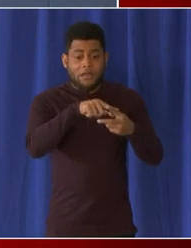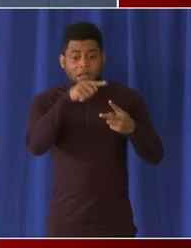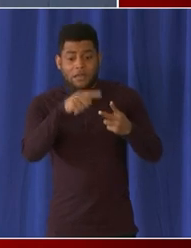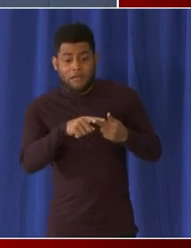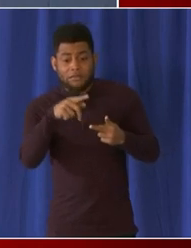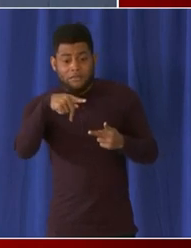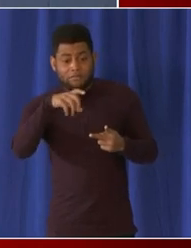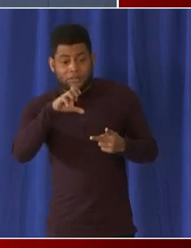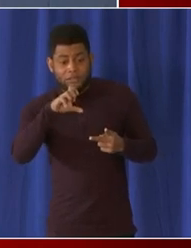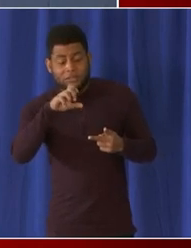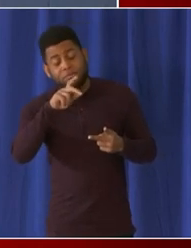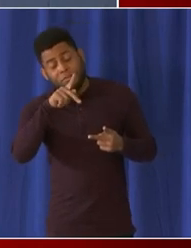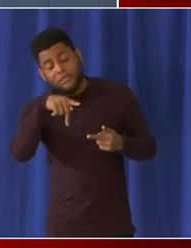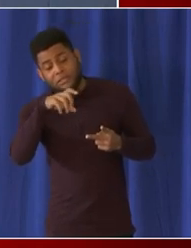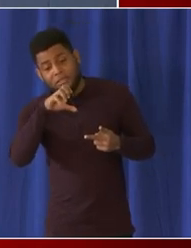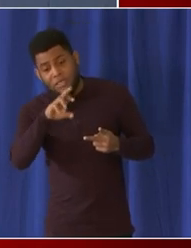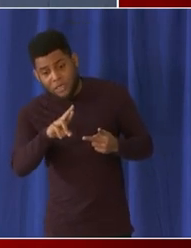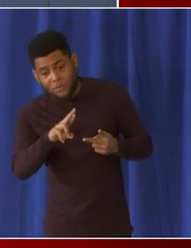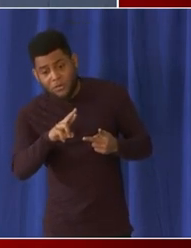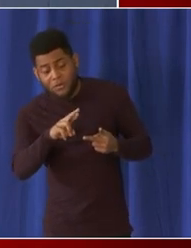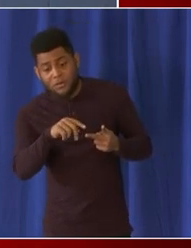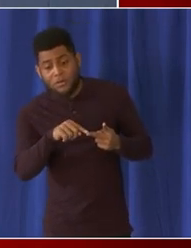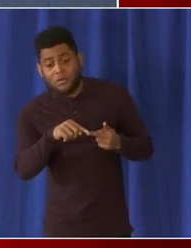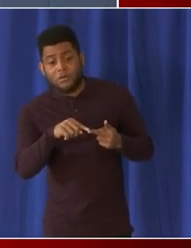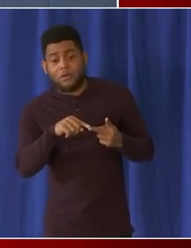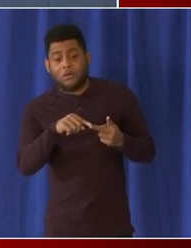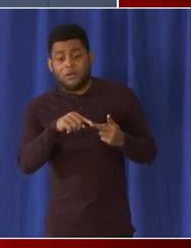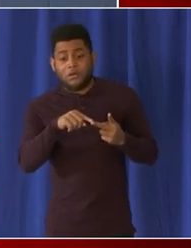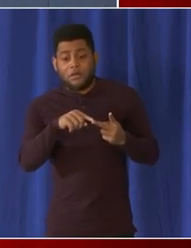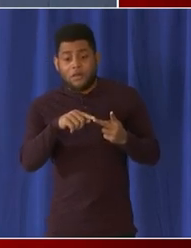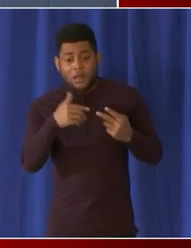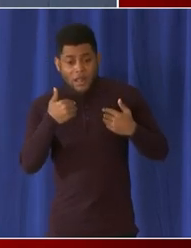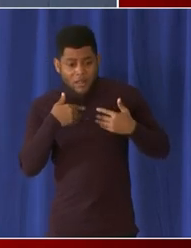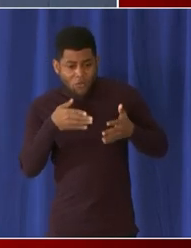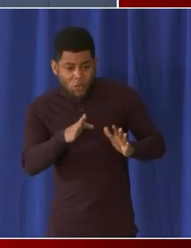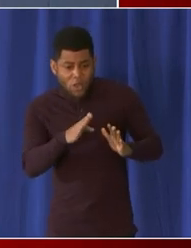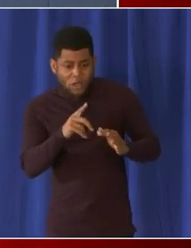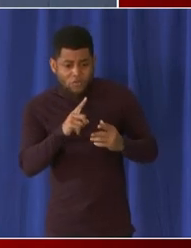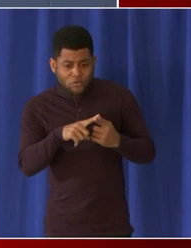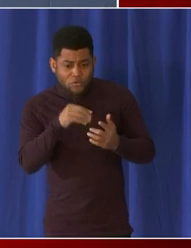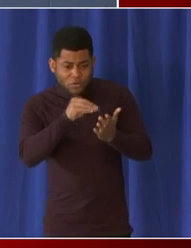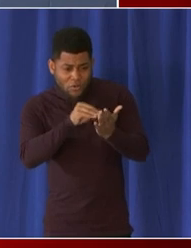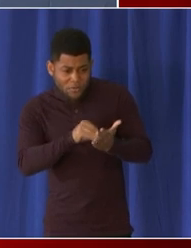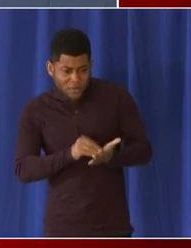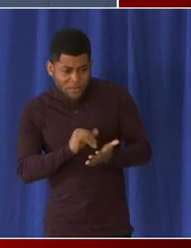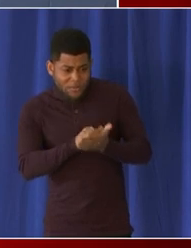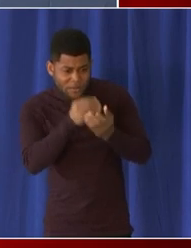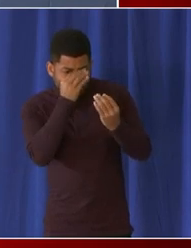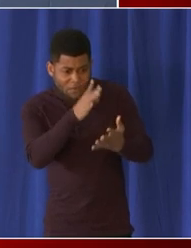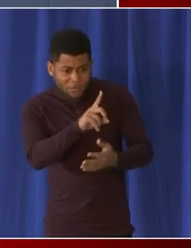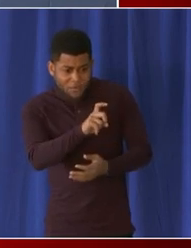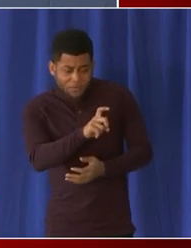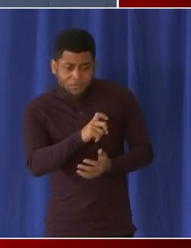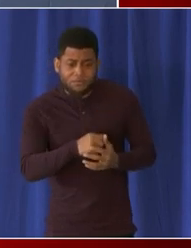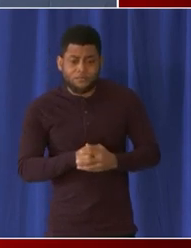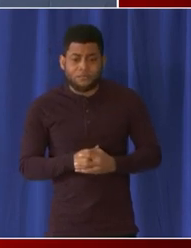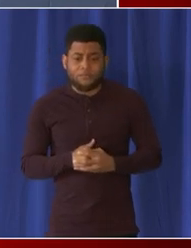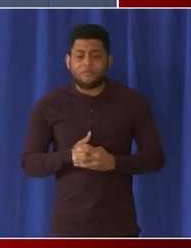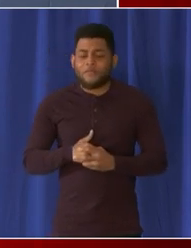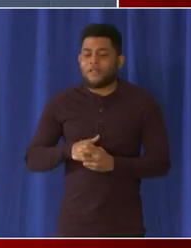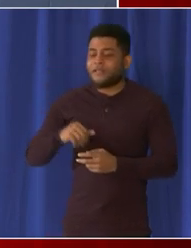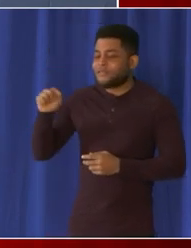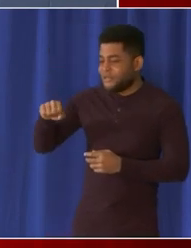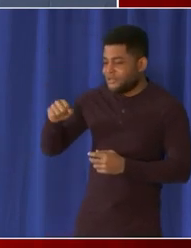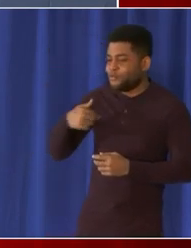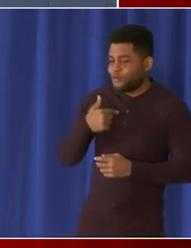little bit or would it show up twice sure it's a it's a great question so certainly yes we have the ability to do deduplication it's something